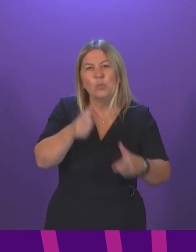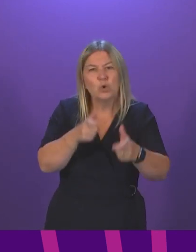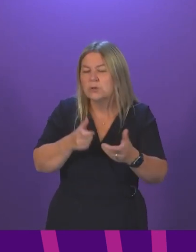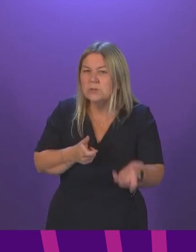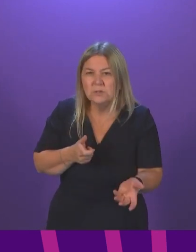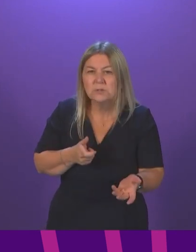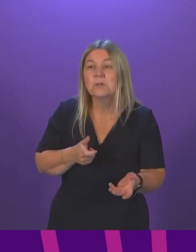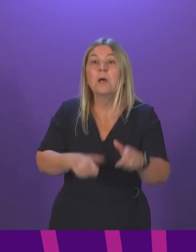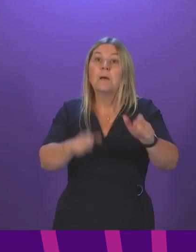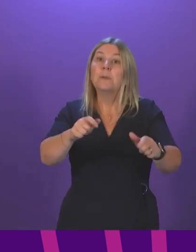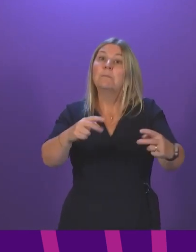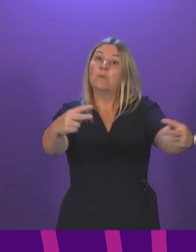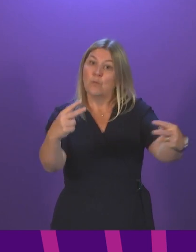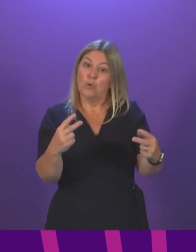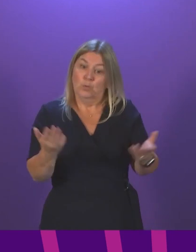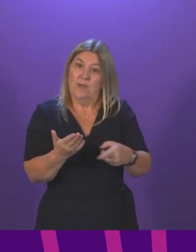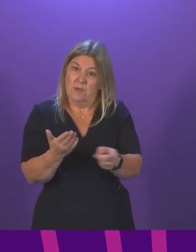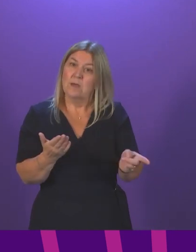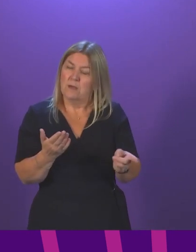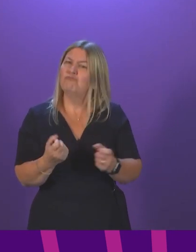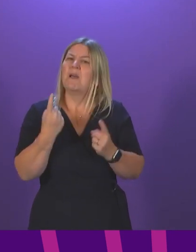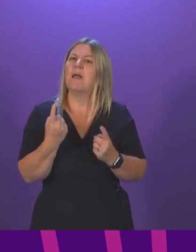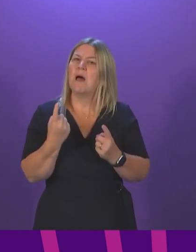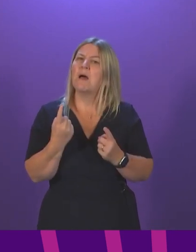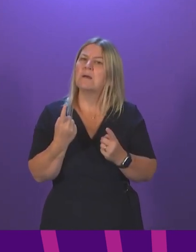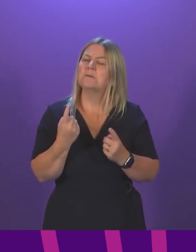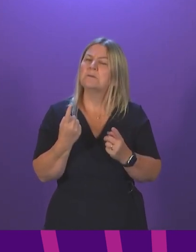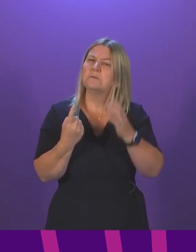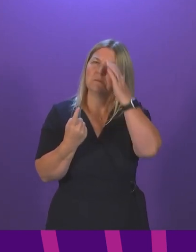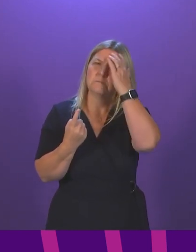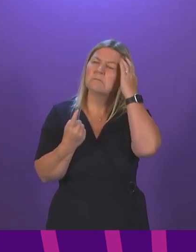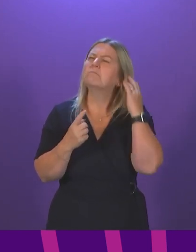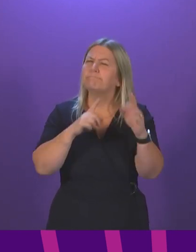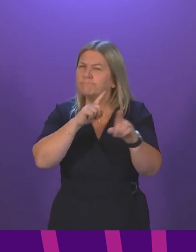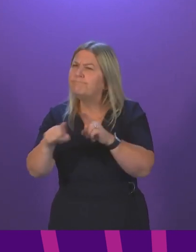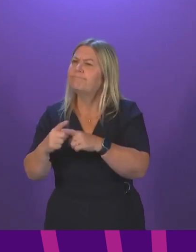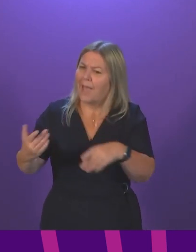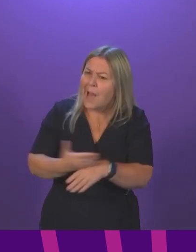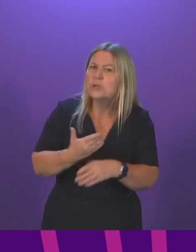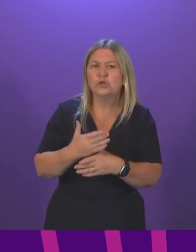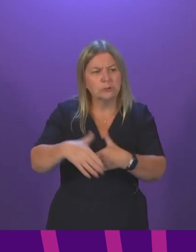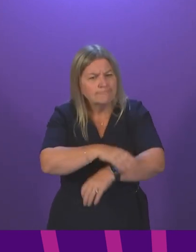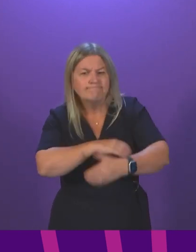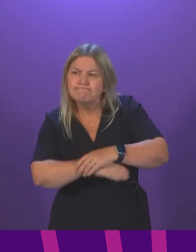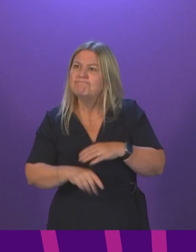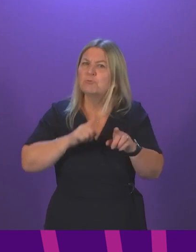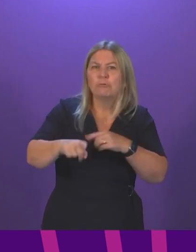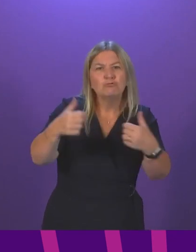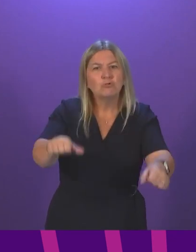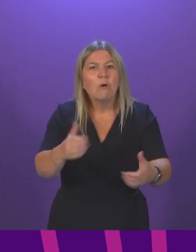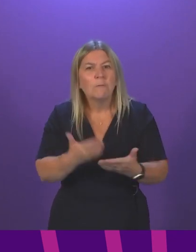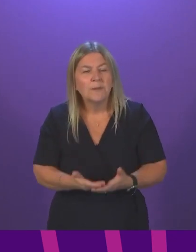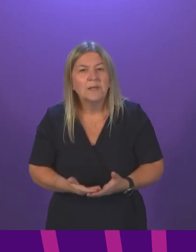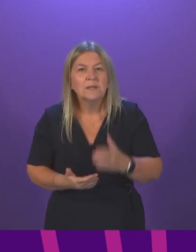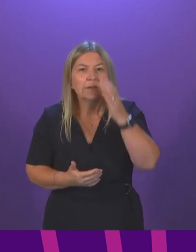will have recognised that there is a range of actions that we are already taking. So there are